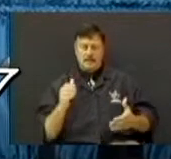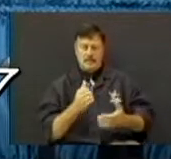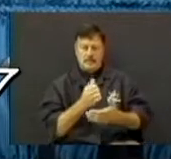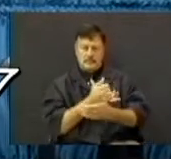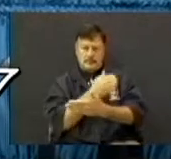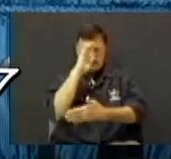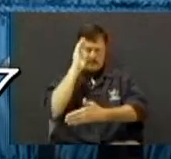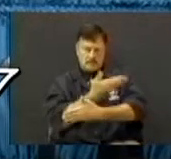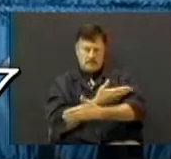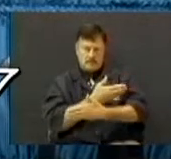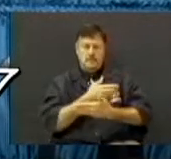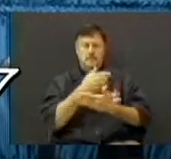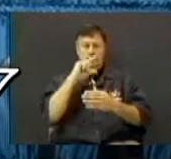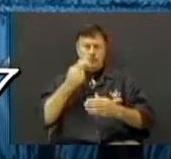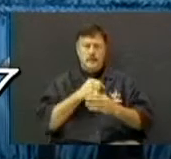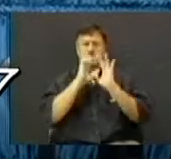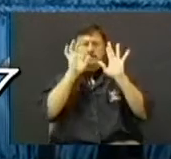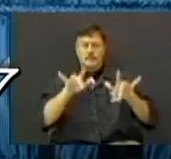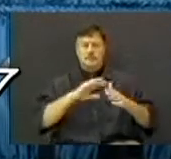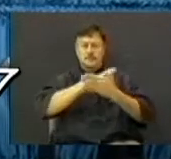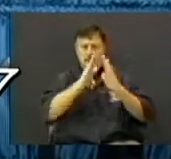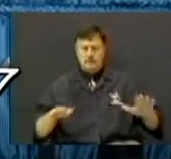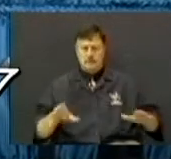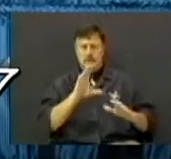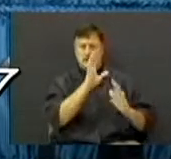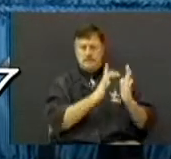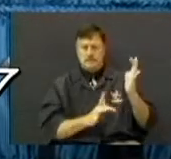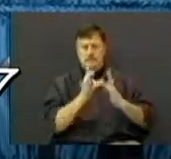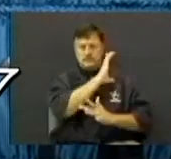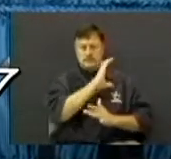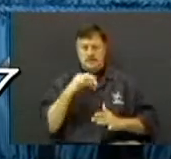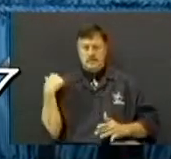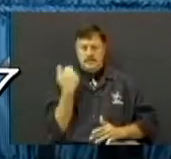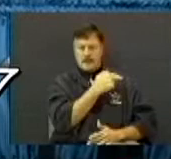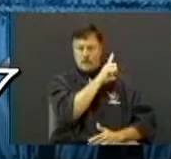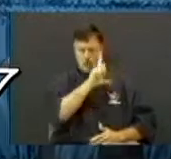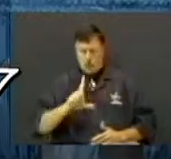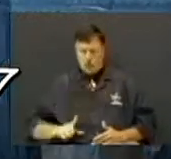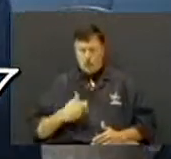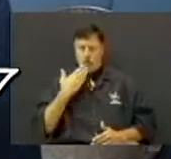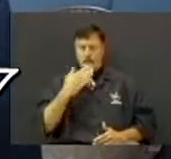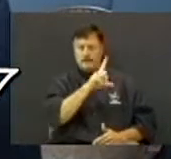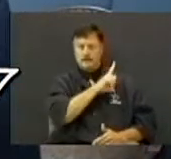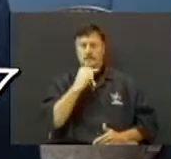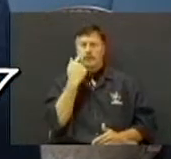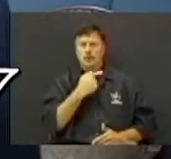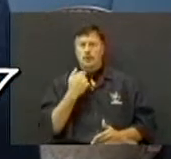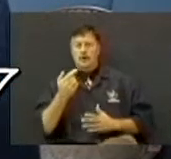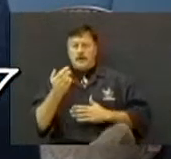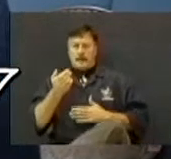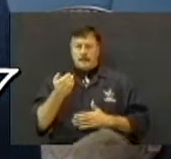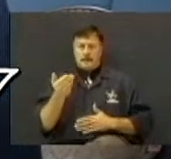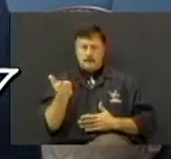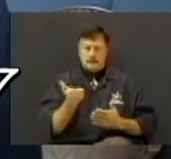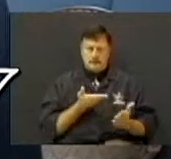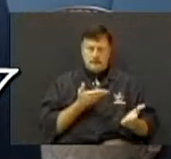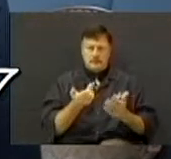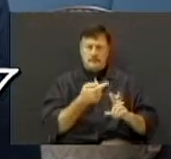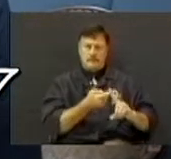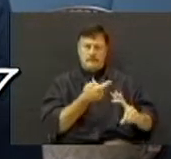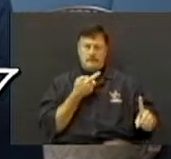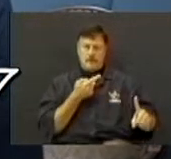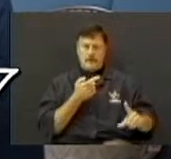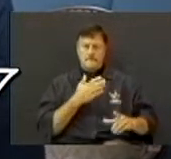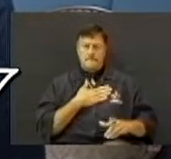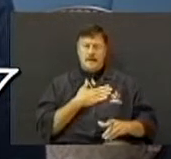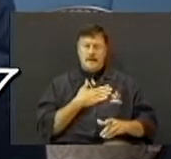God the Father and Christ Jesus our Lord. I thank God whom I serve from my